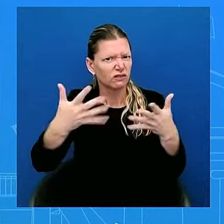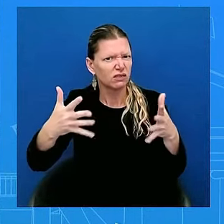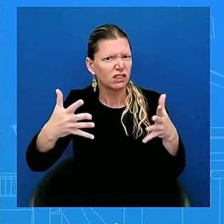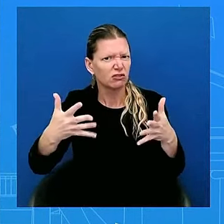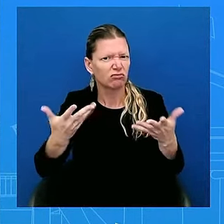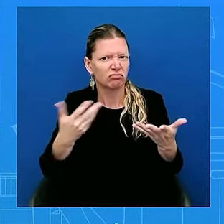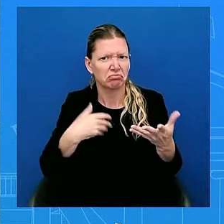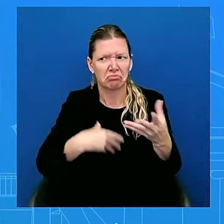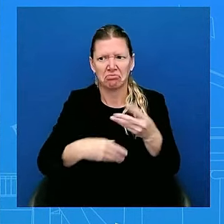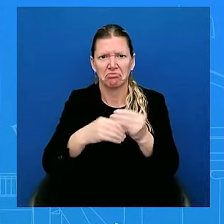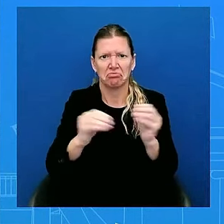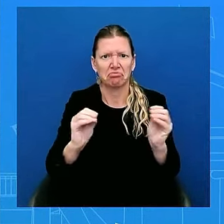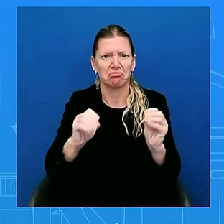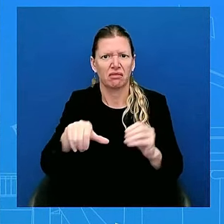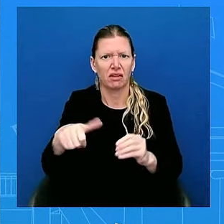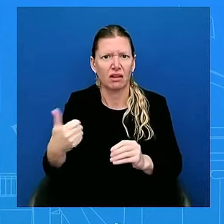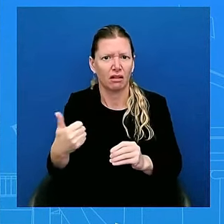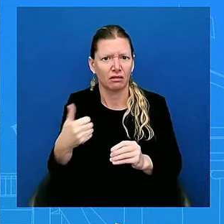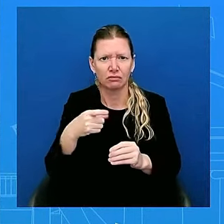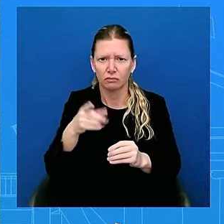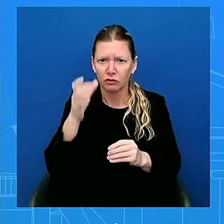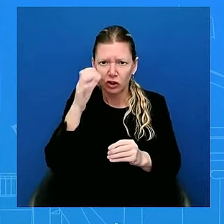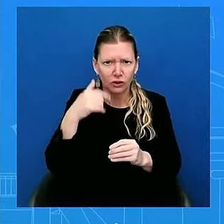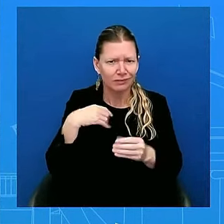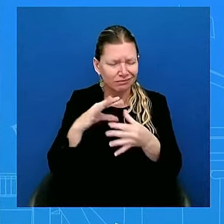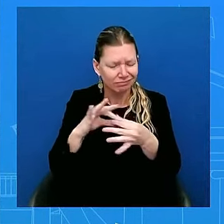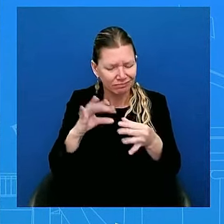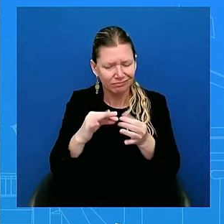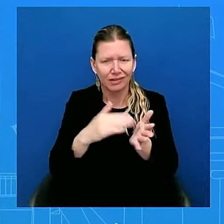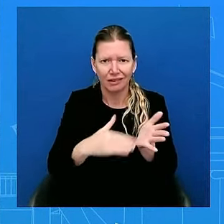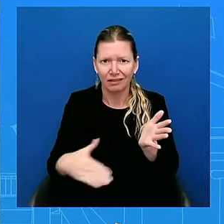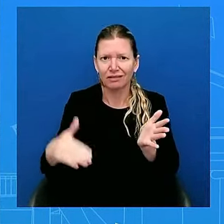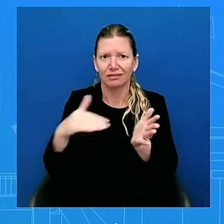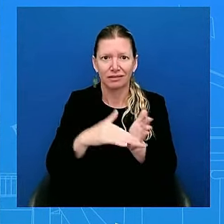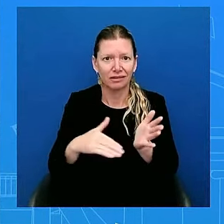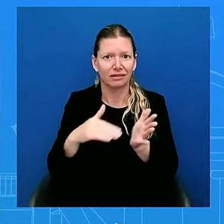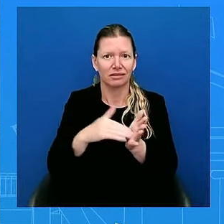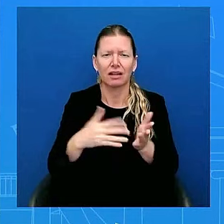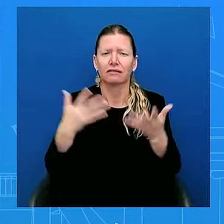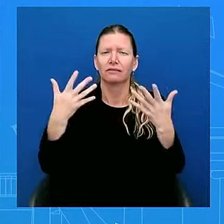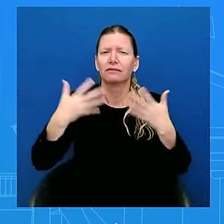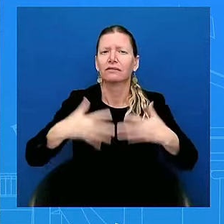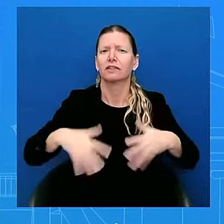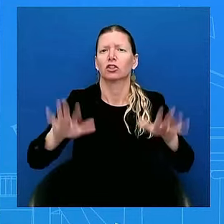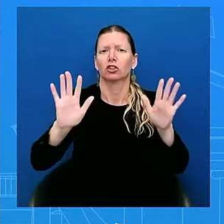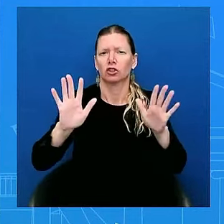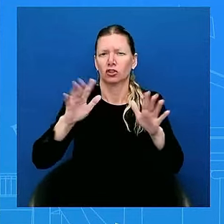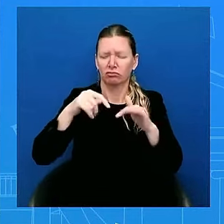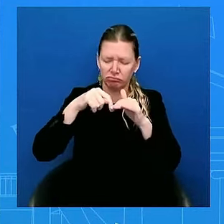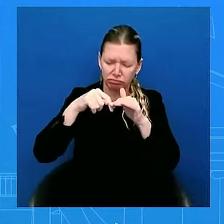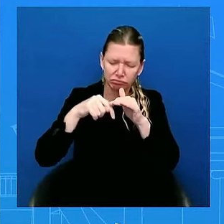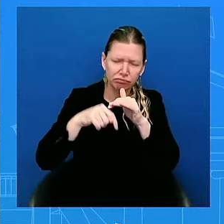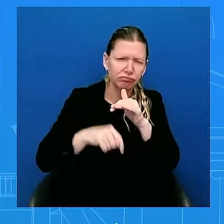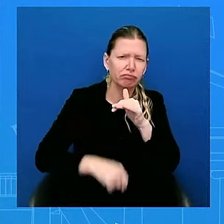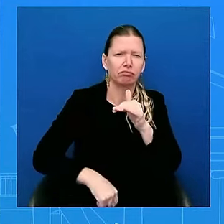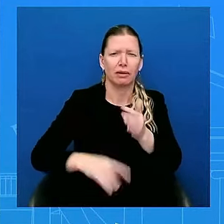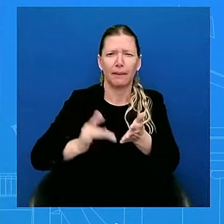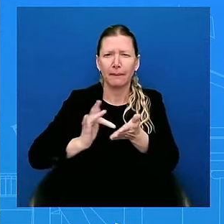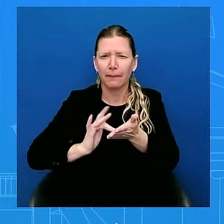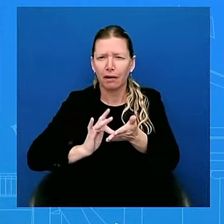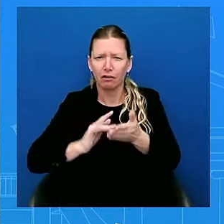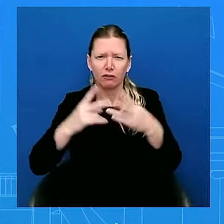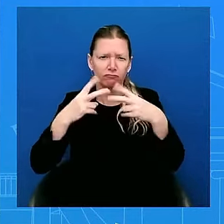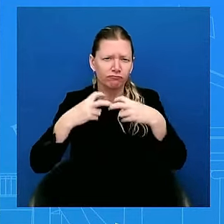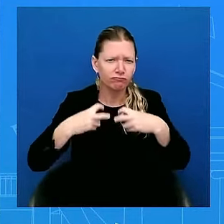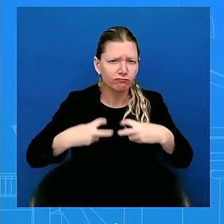extensive medical evaluation that was done, physical, that was done in February. You all have